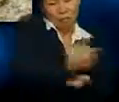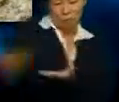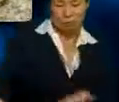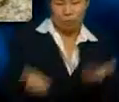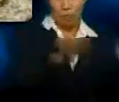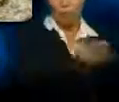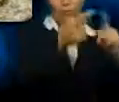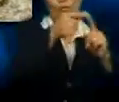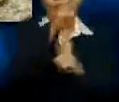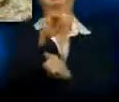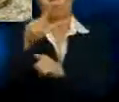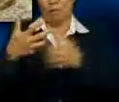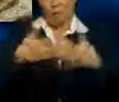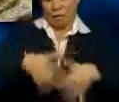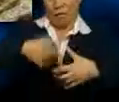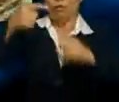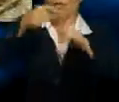mill to be processed further.